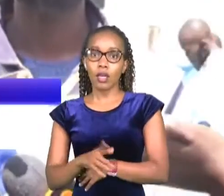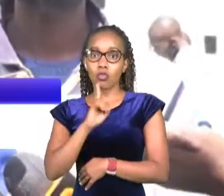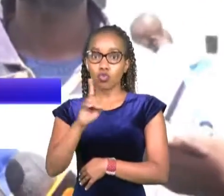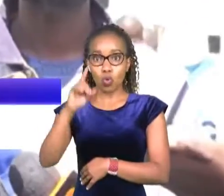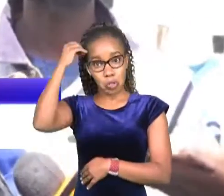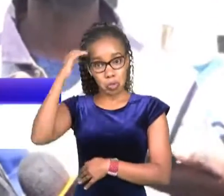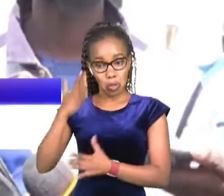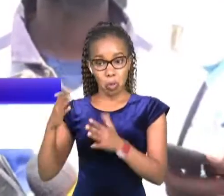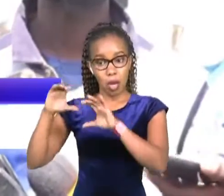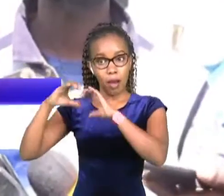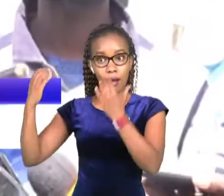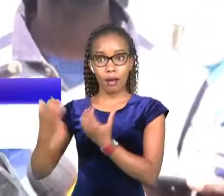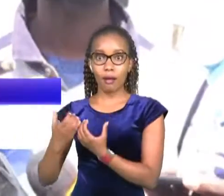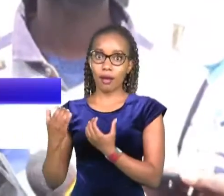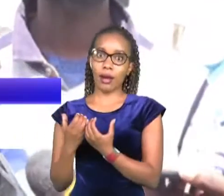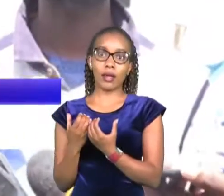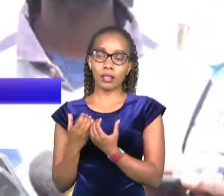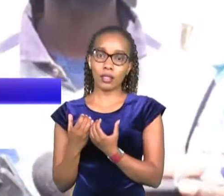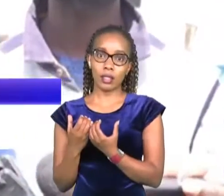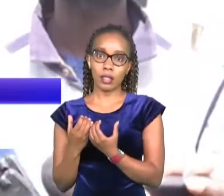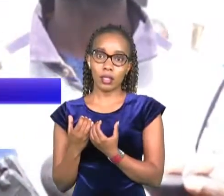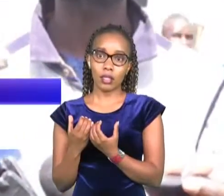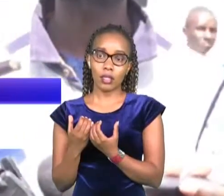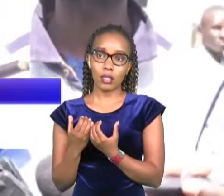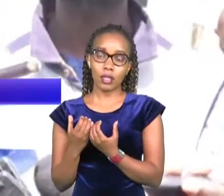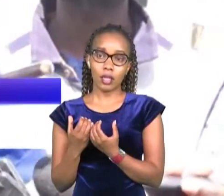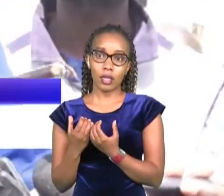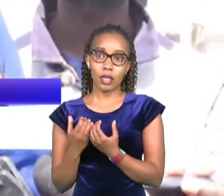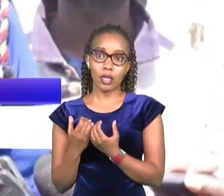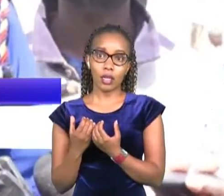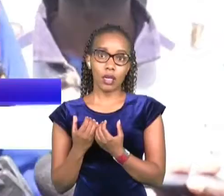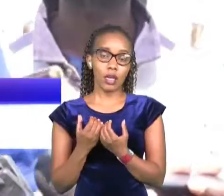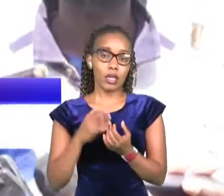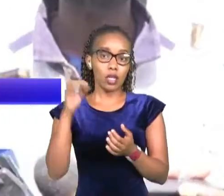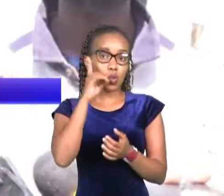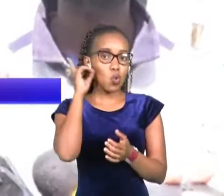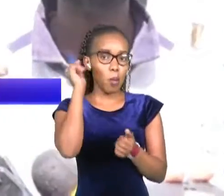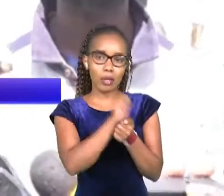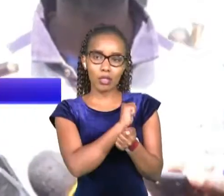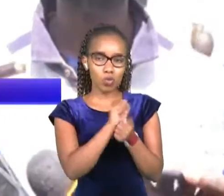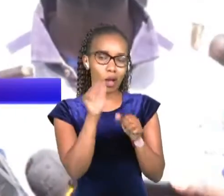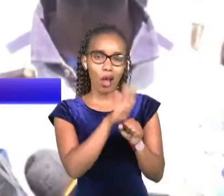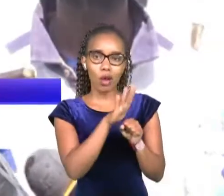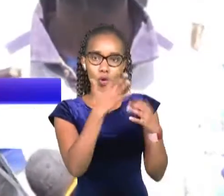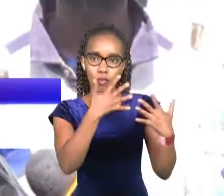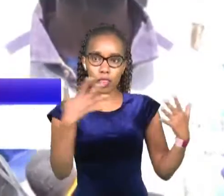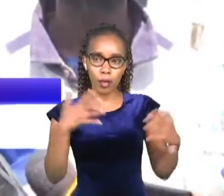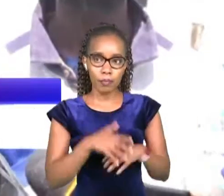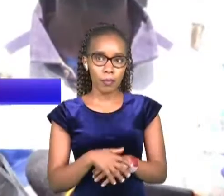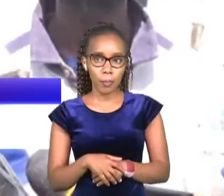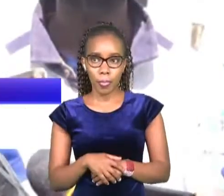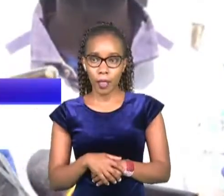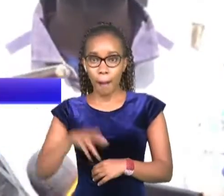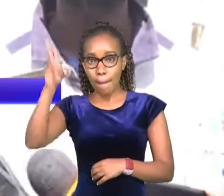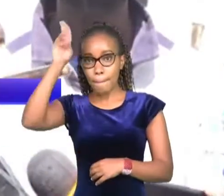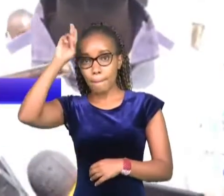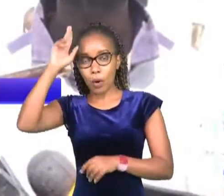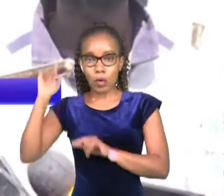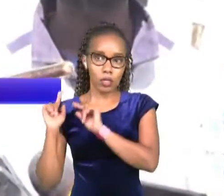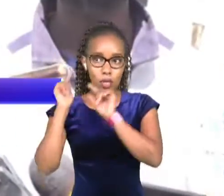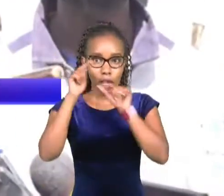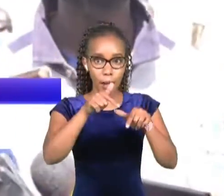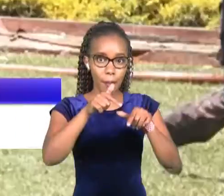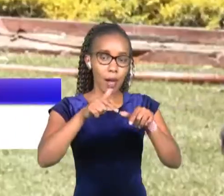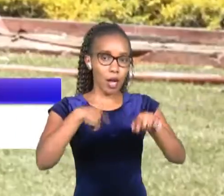nobody was injured and appropriately destroyed of a known amount of money the police officers moved the scene and has commended the